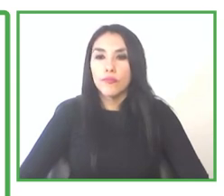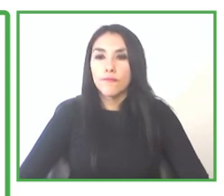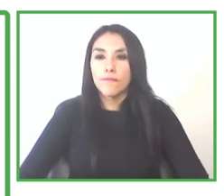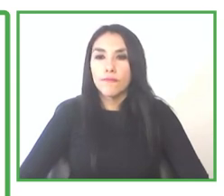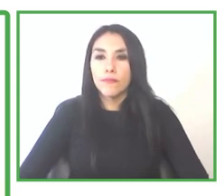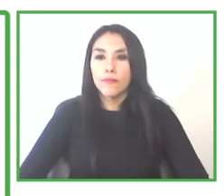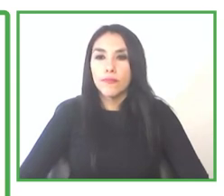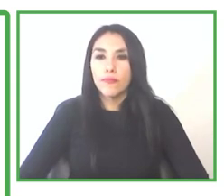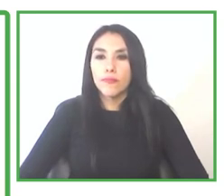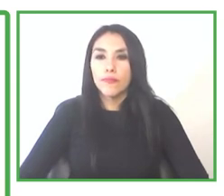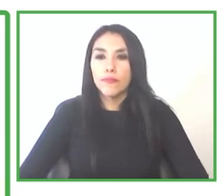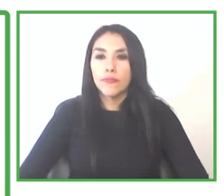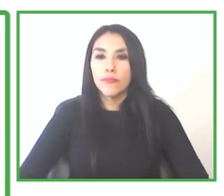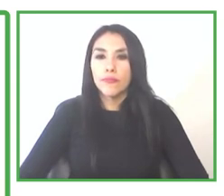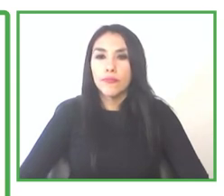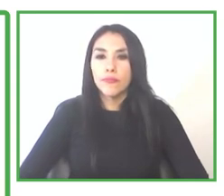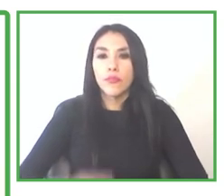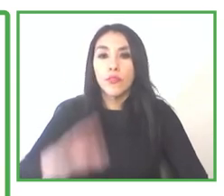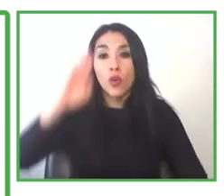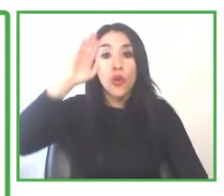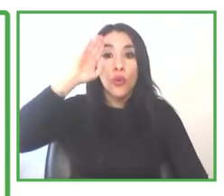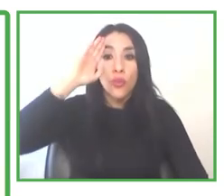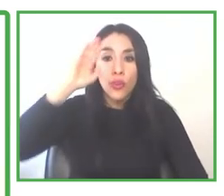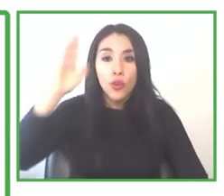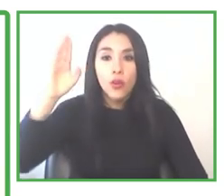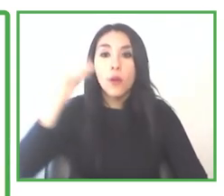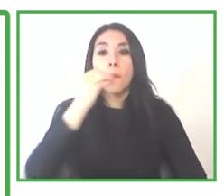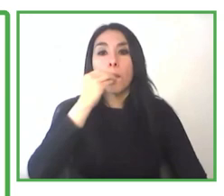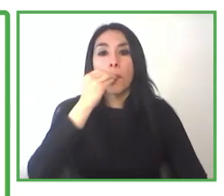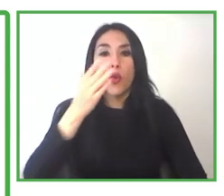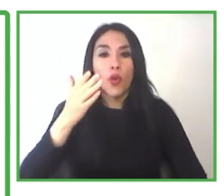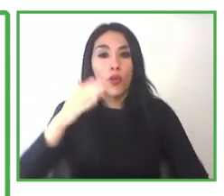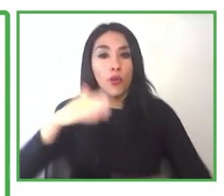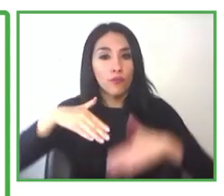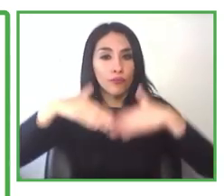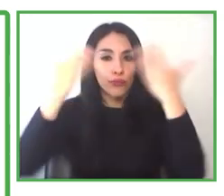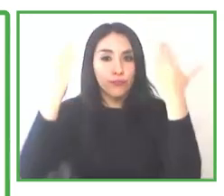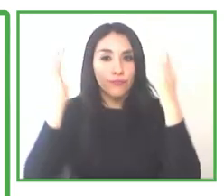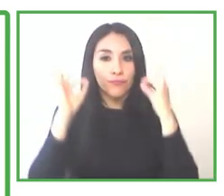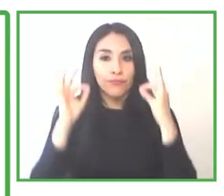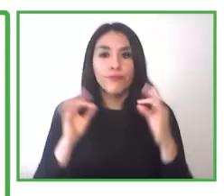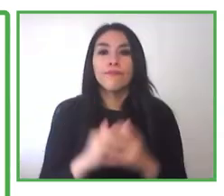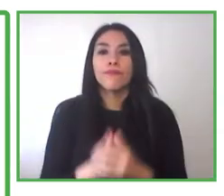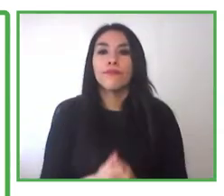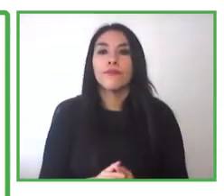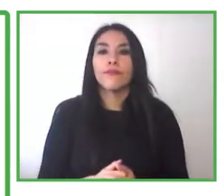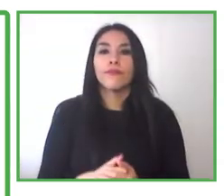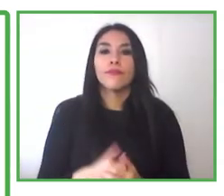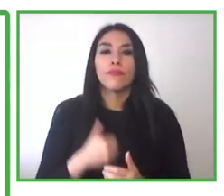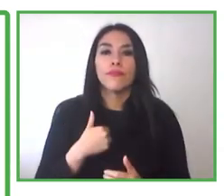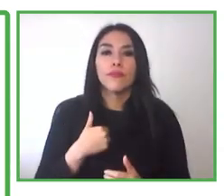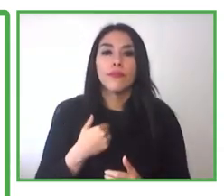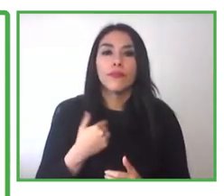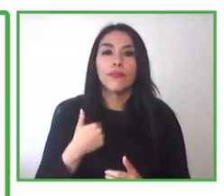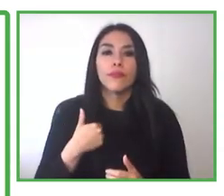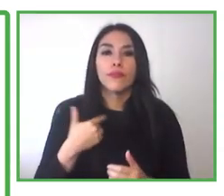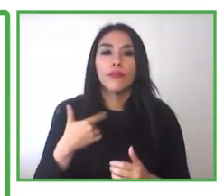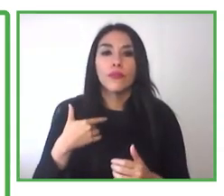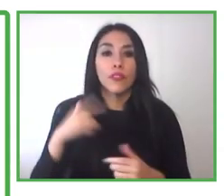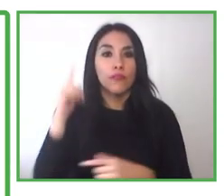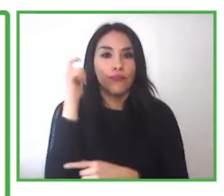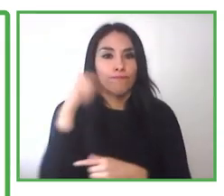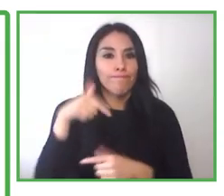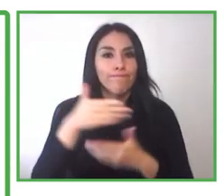Hola, buenos dias. Good morning. I'd like to thank the Zero Project for the invitation, first of all, for